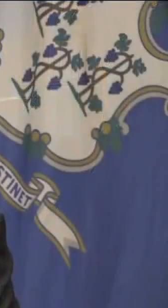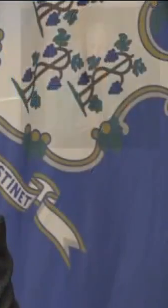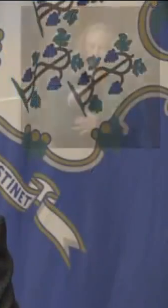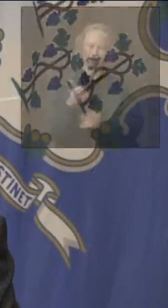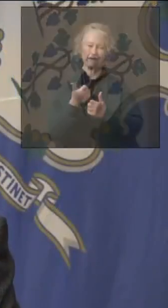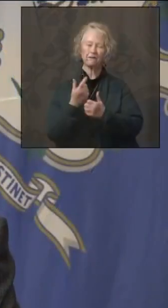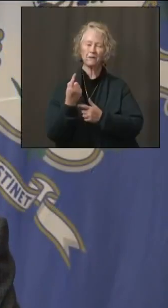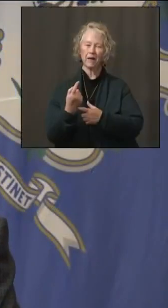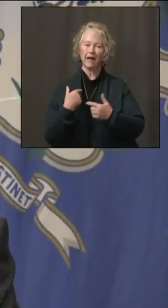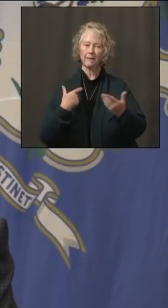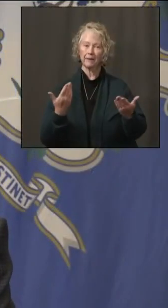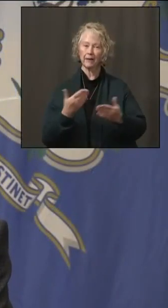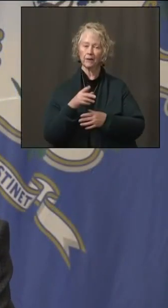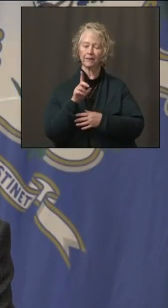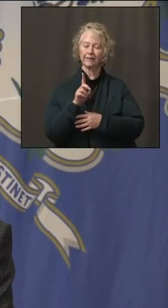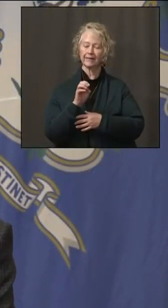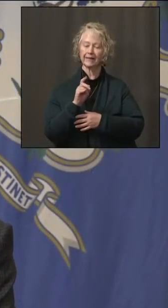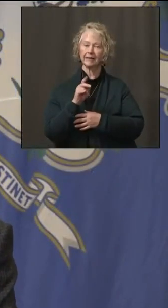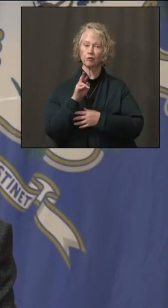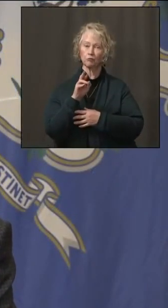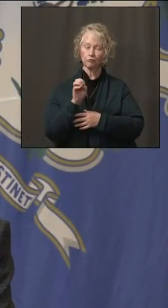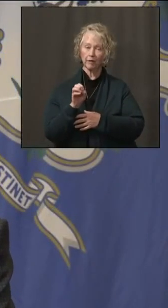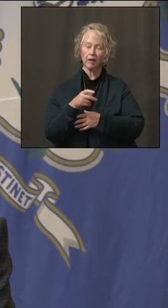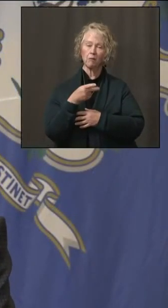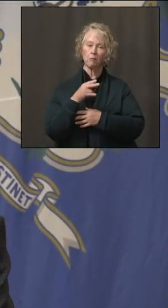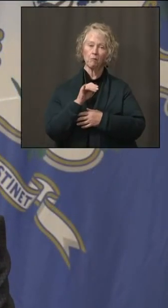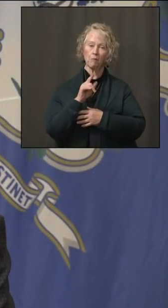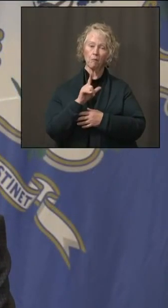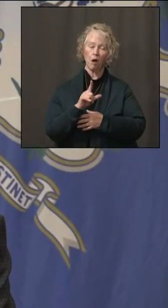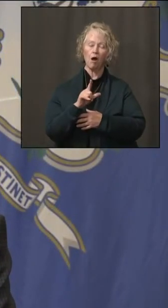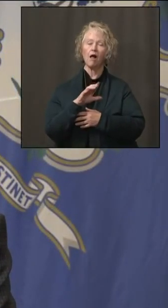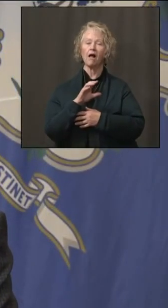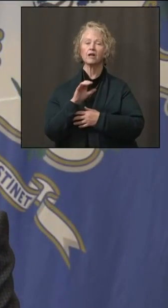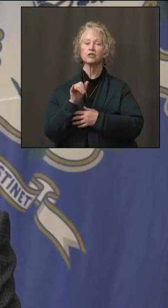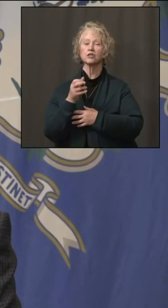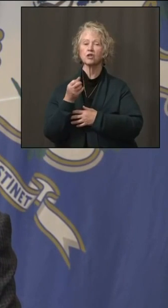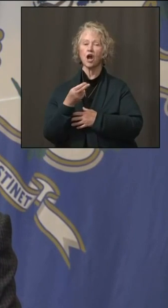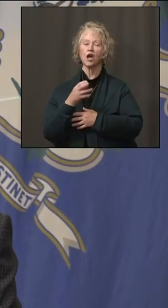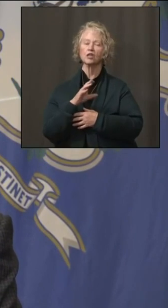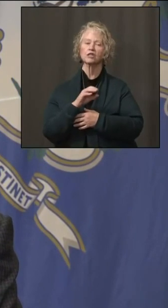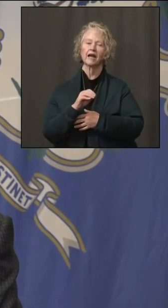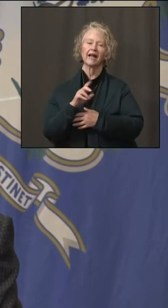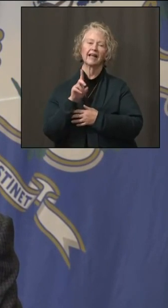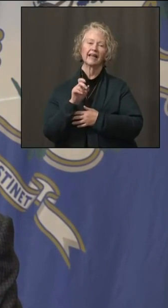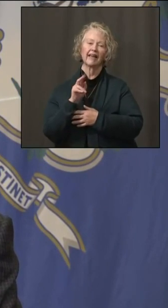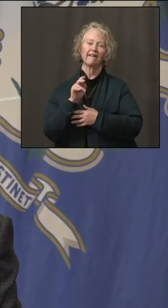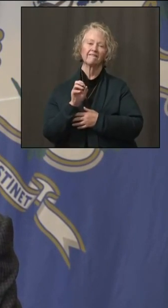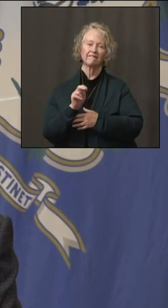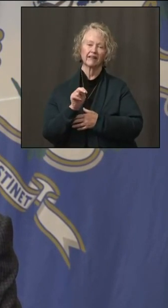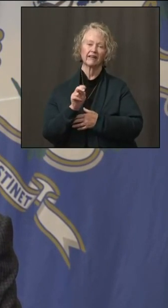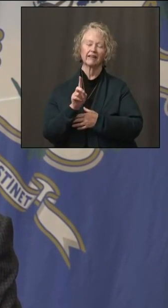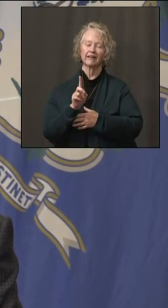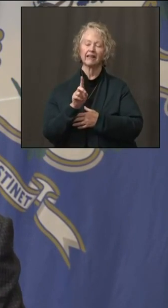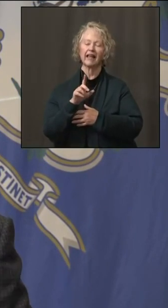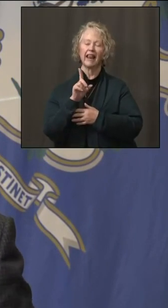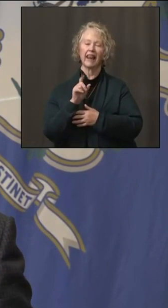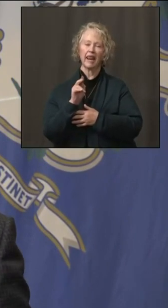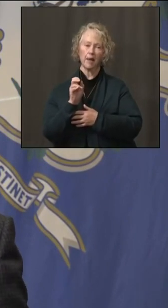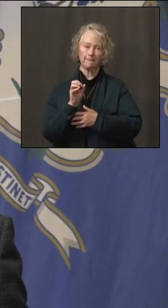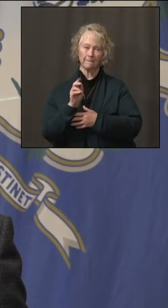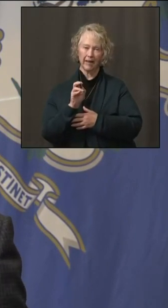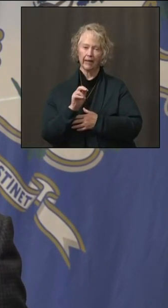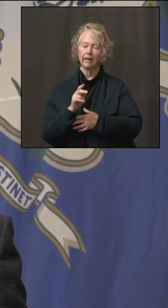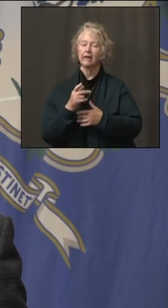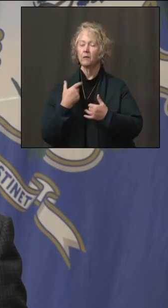I'm here with Deirdre and Paul and Josh and David Lehman and I'm happy to answer your questions. Let me give you just a quick